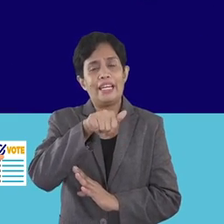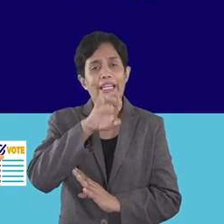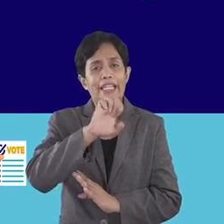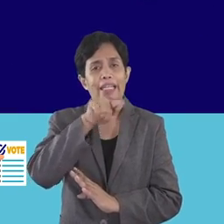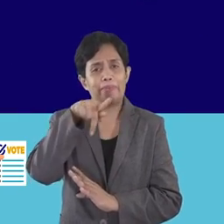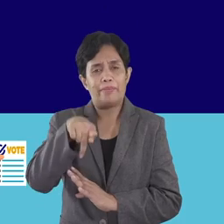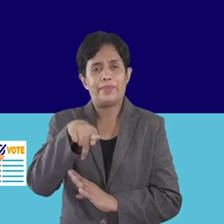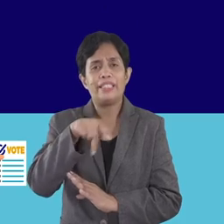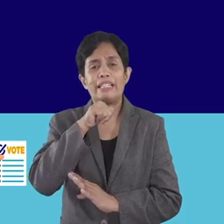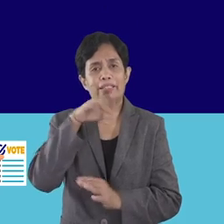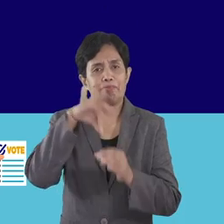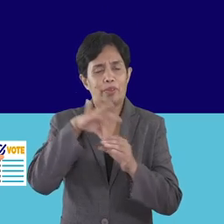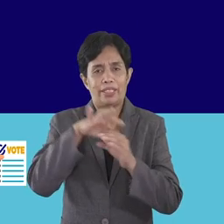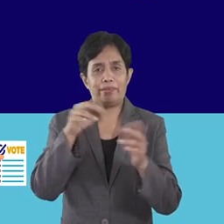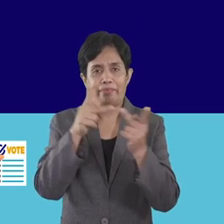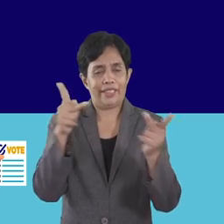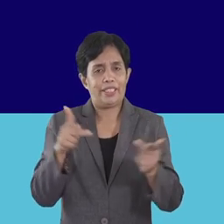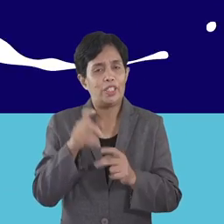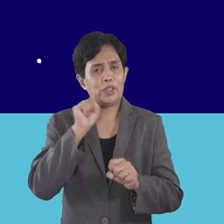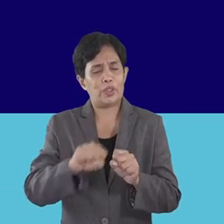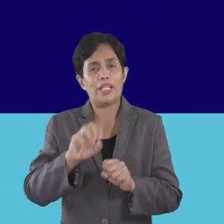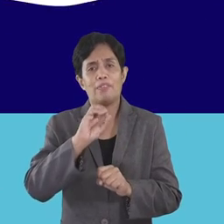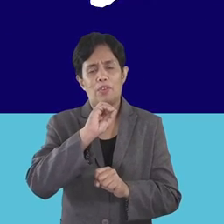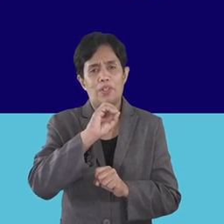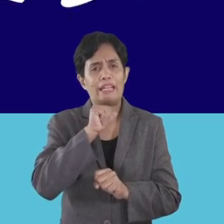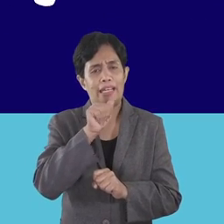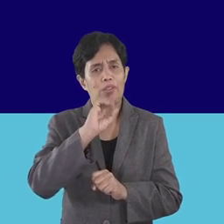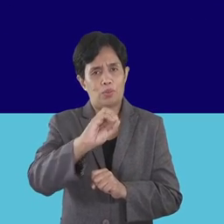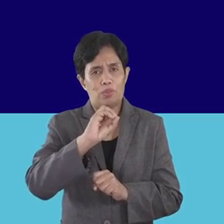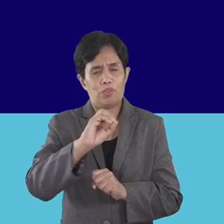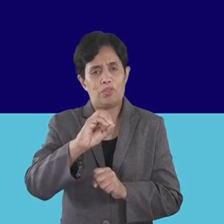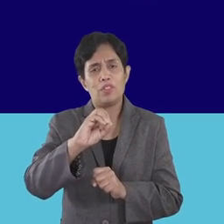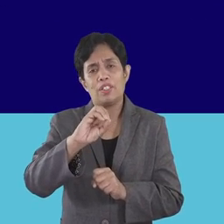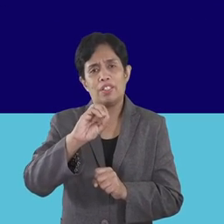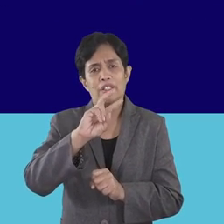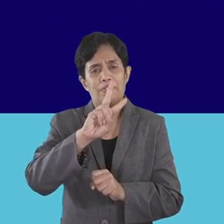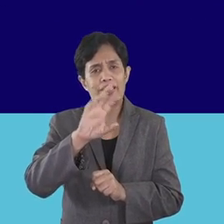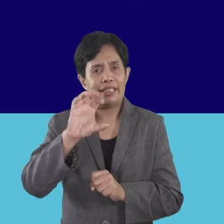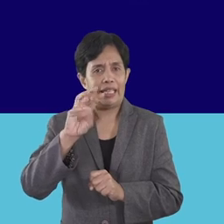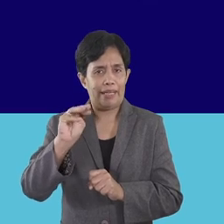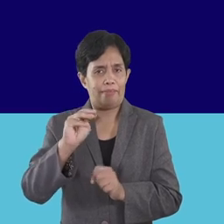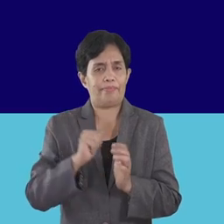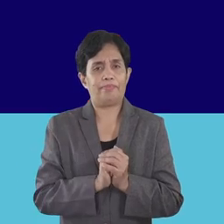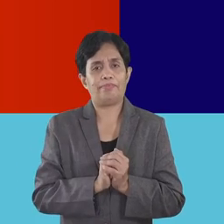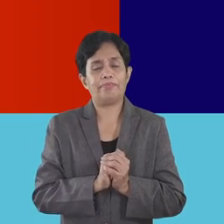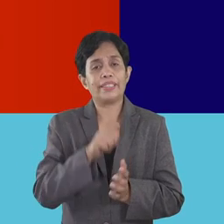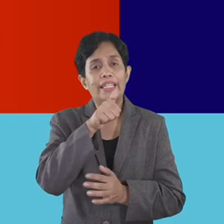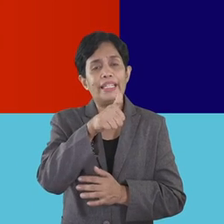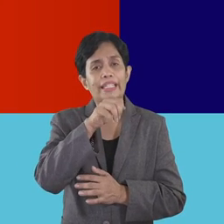technically not a polling place, so it does not have its own vote counting machine or VCM.